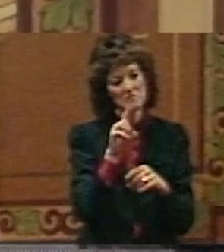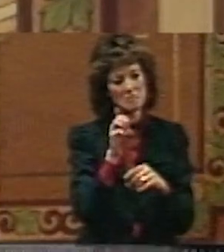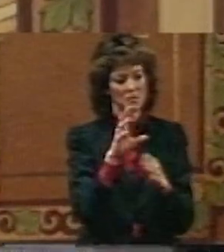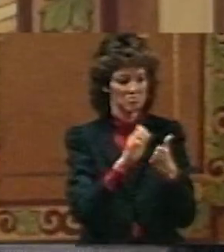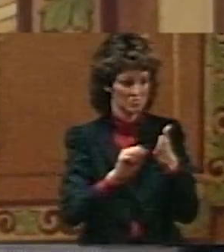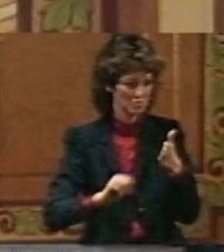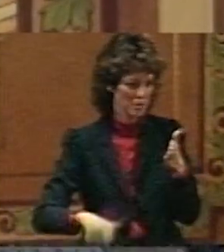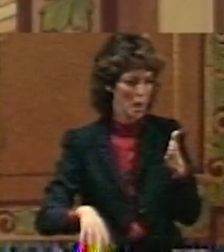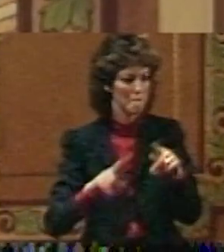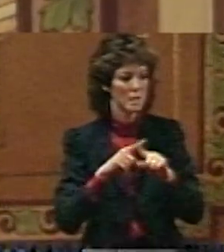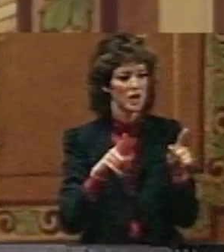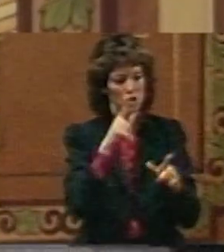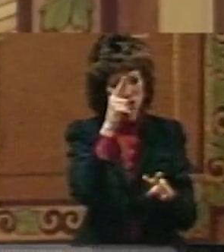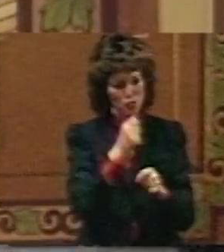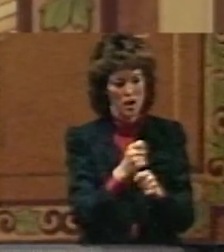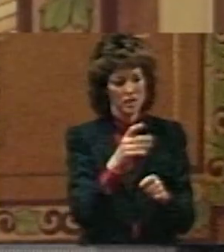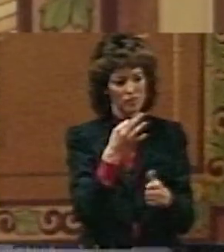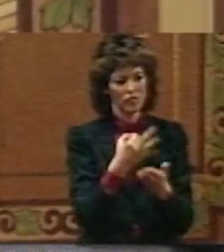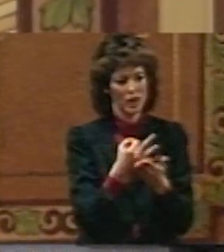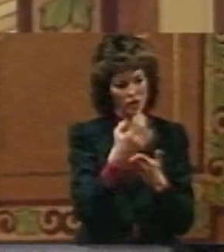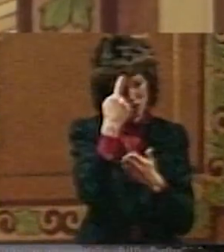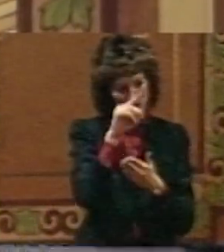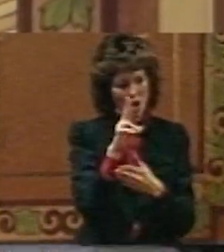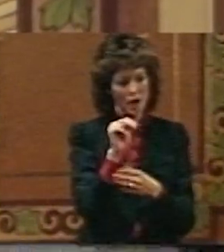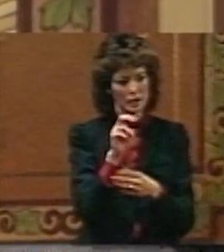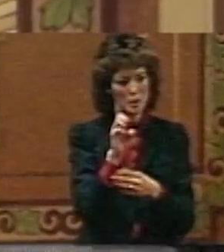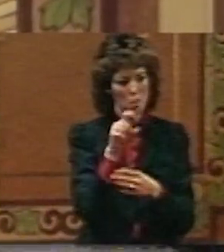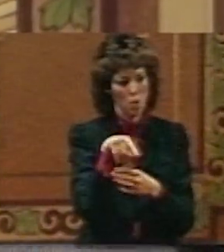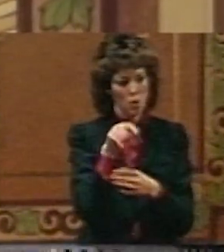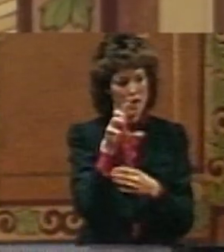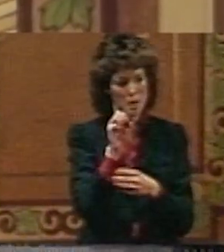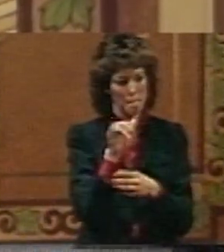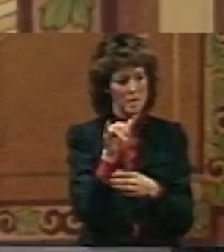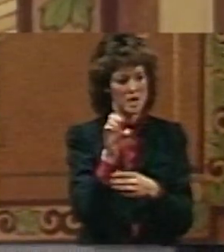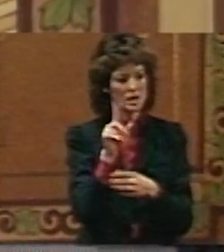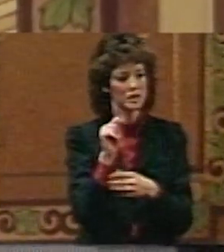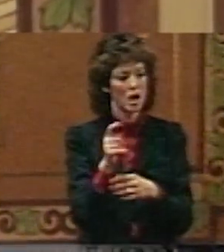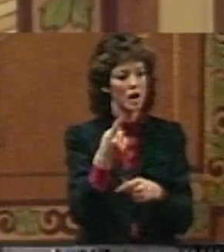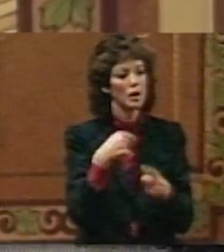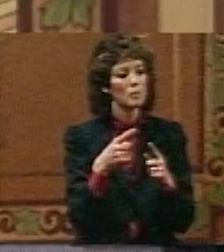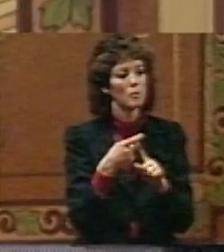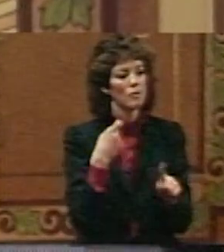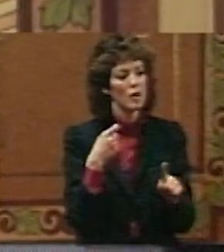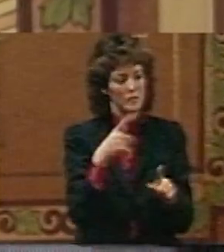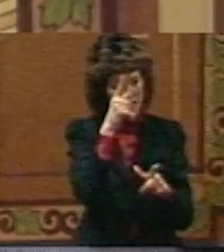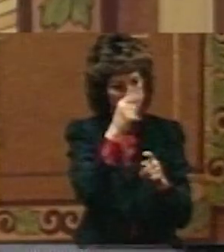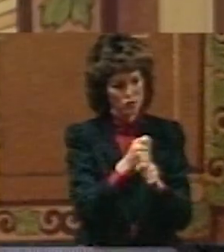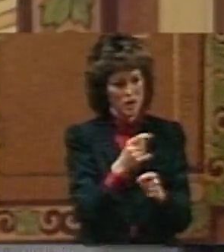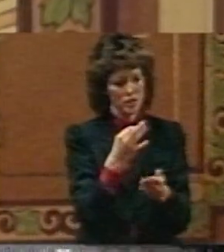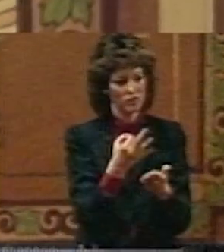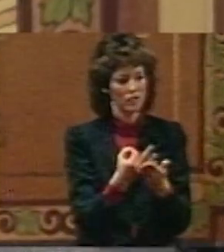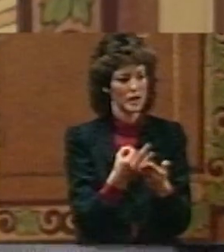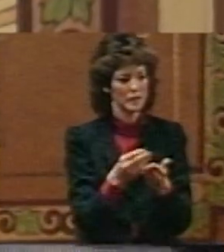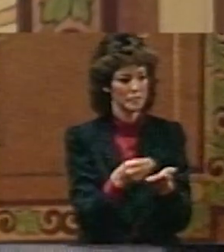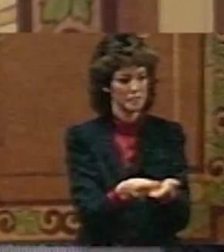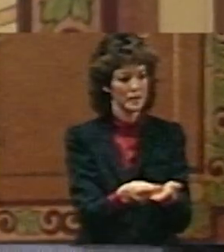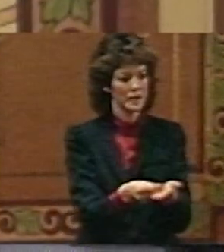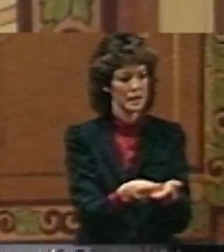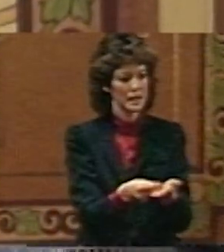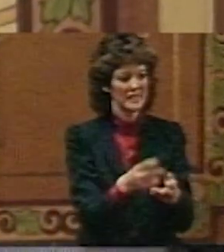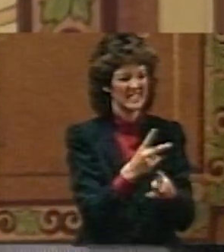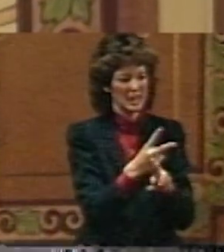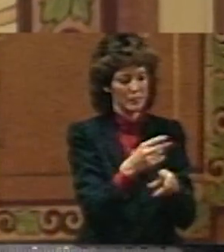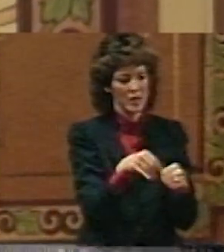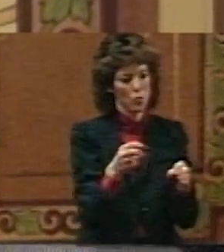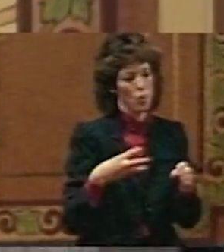the trust fund for which unemployment funds, from which unemployment funds come, the trust fund is actually kept in